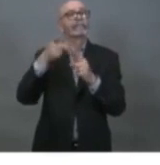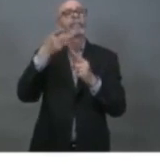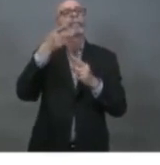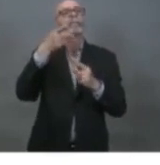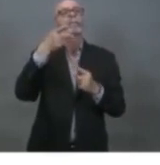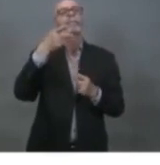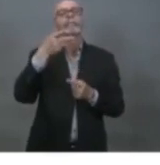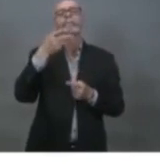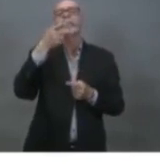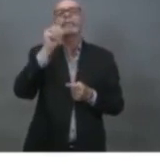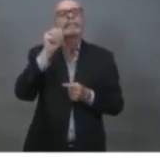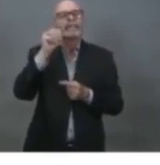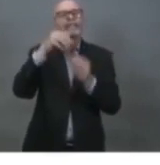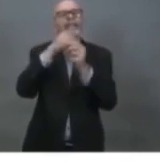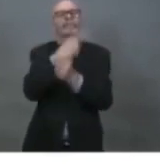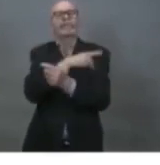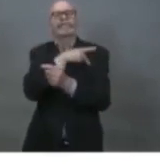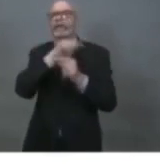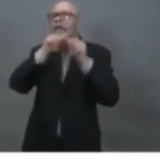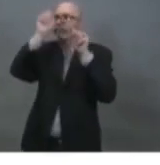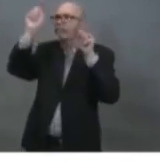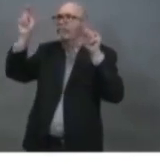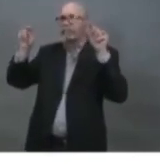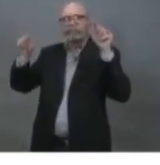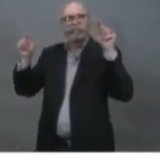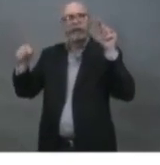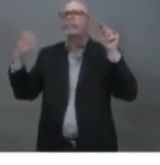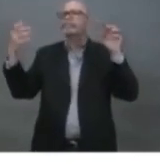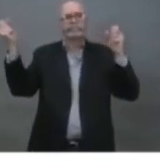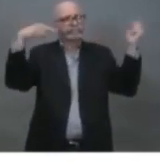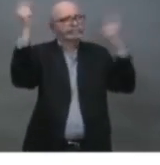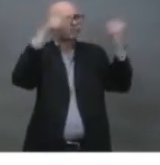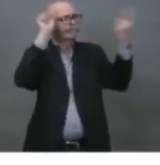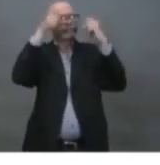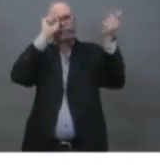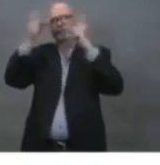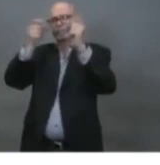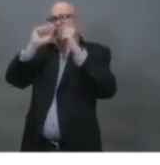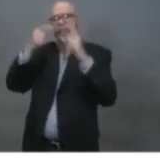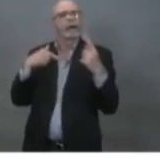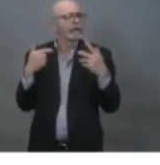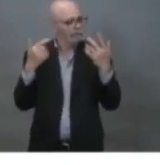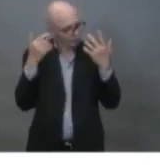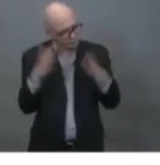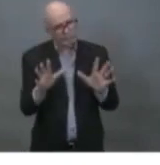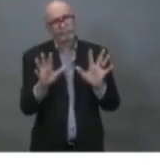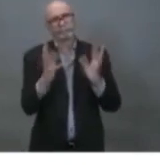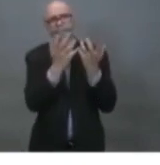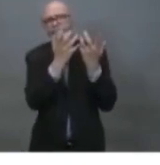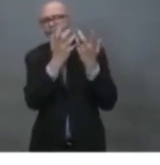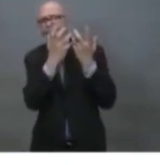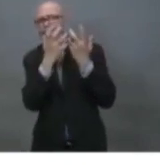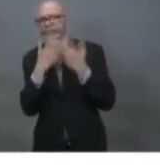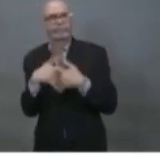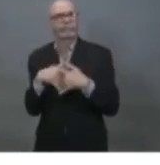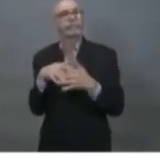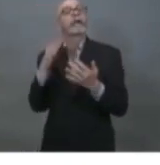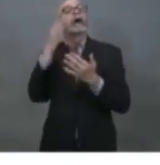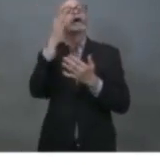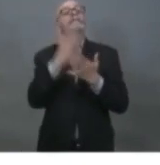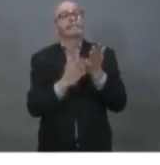What does that look like? Right now, we're out on the water. People are on the water. Some of our fish plants are still functioning. We're processing